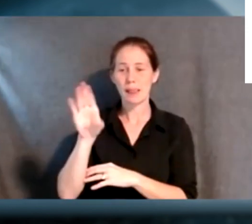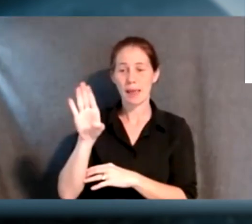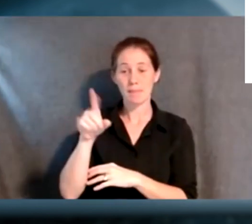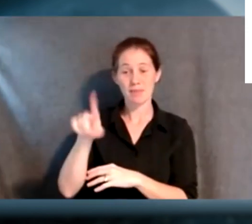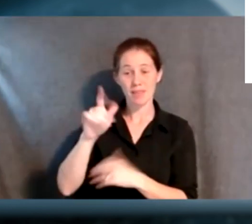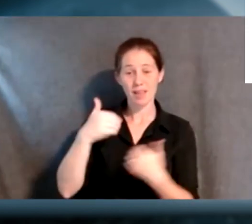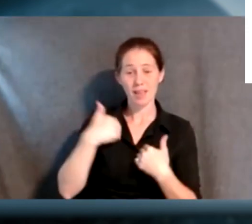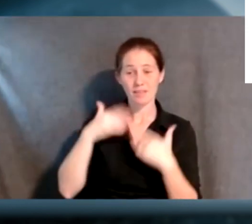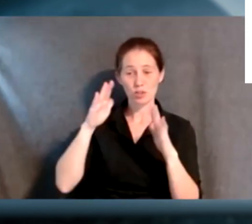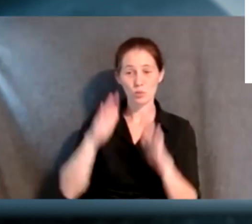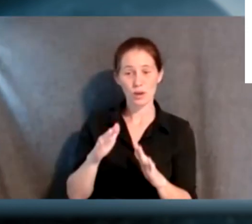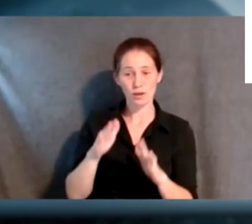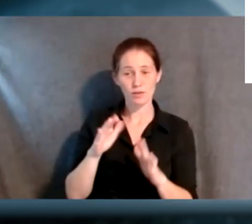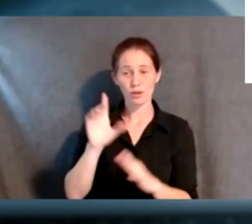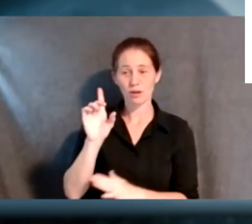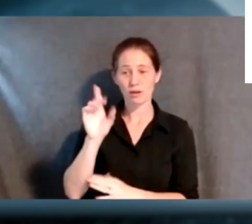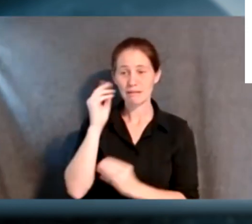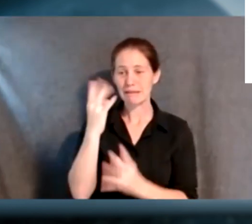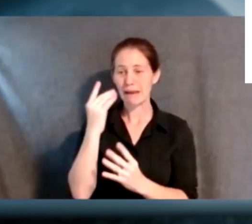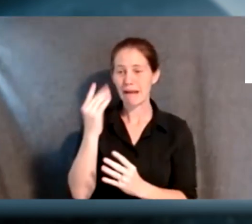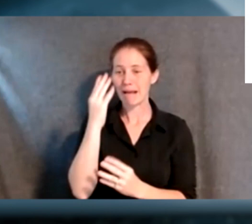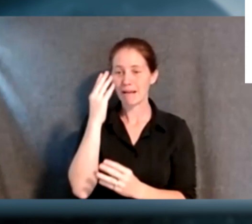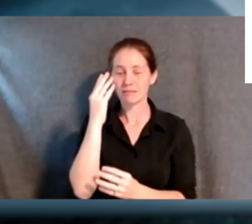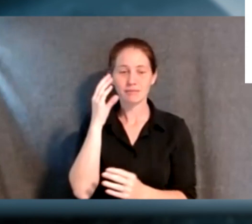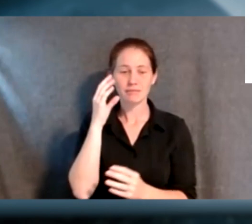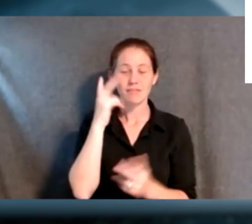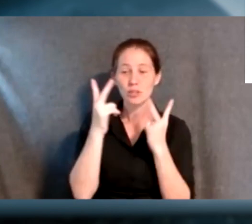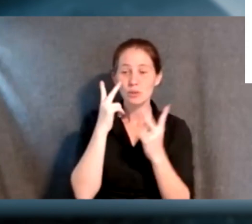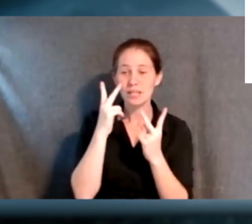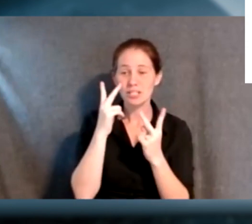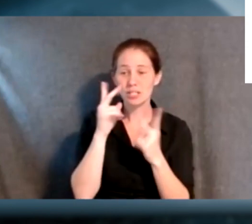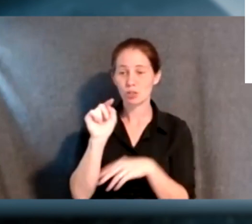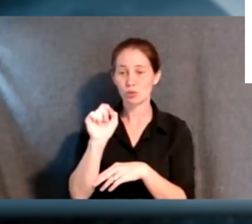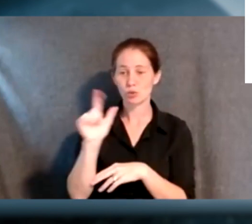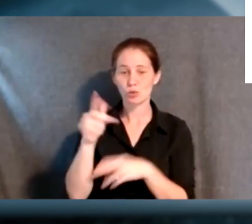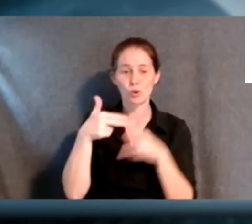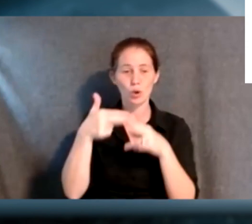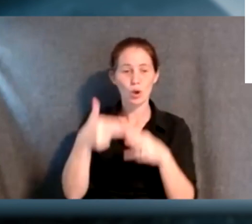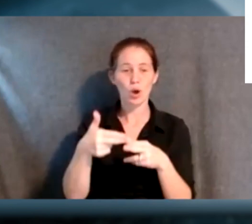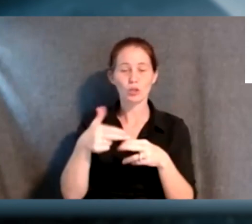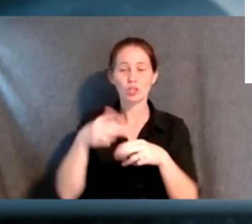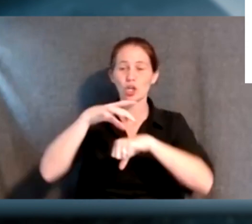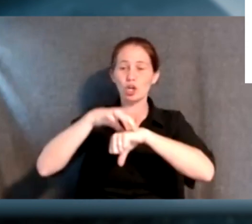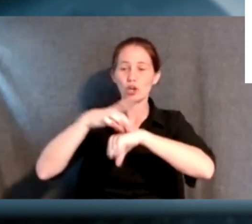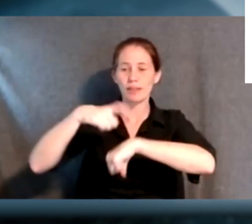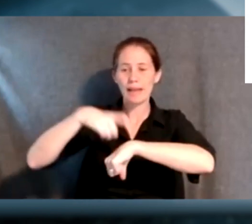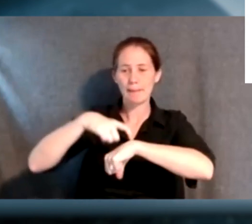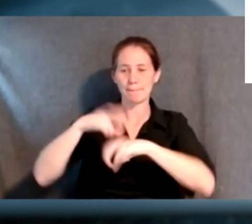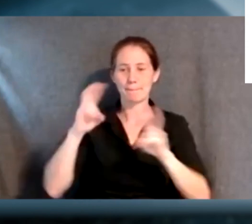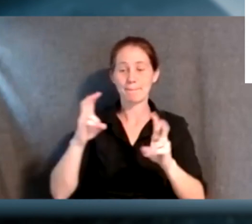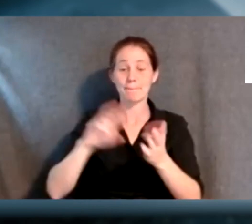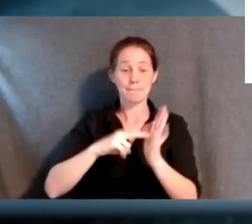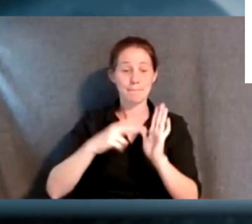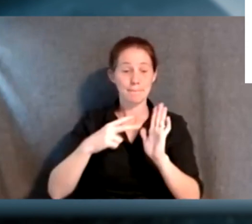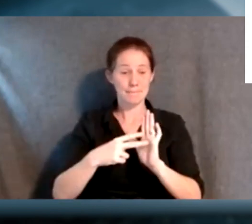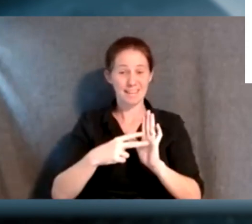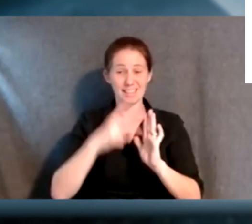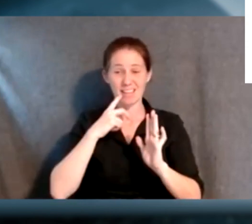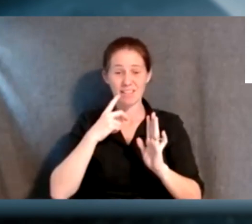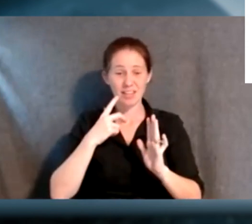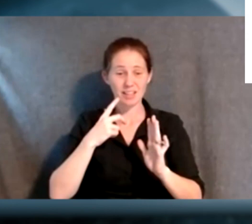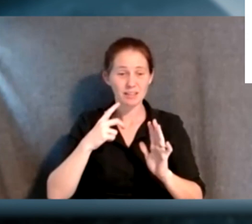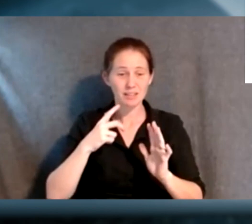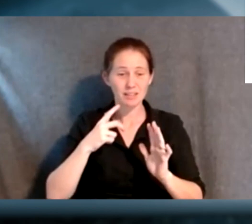this fabulous data visualization tool that they created called EarthTime. So EarthTime is basically, instead of just having